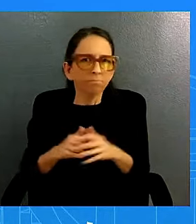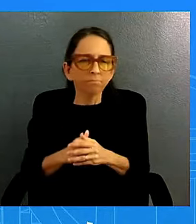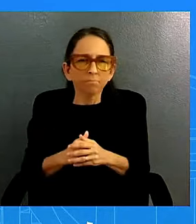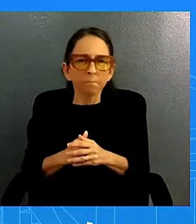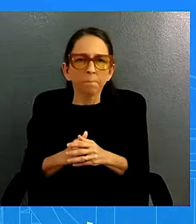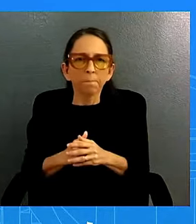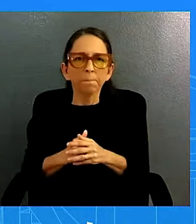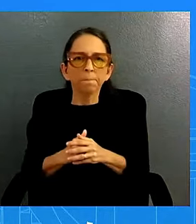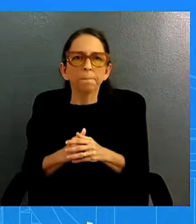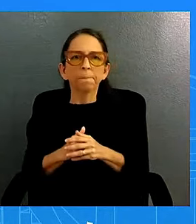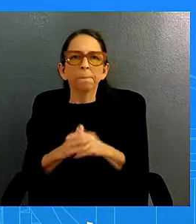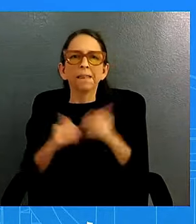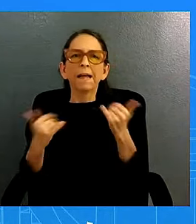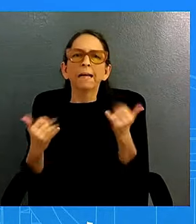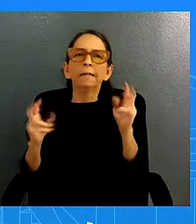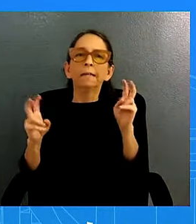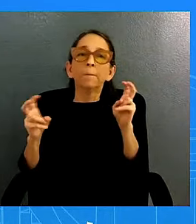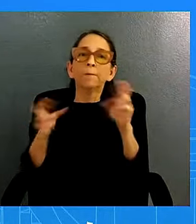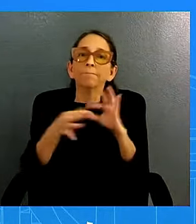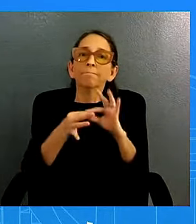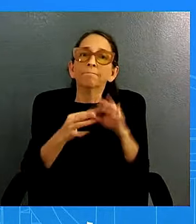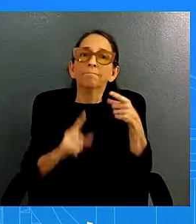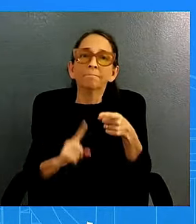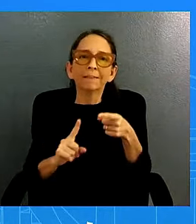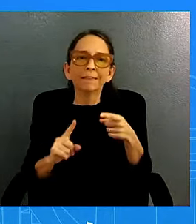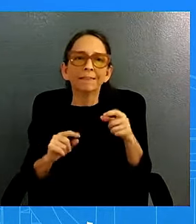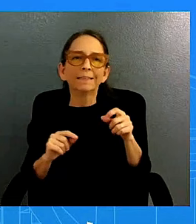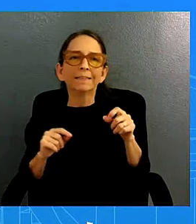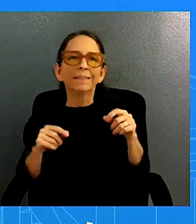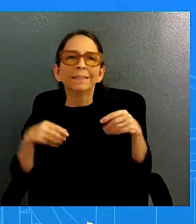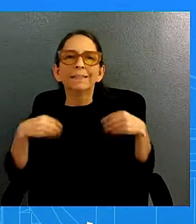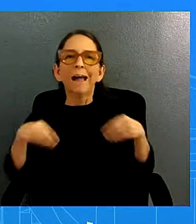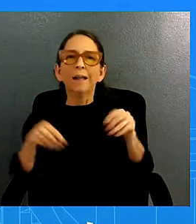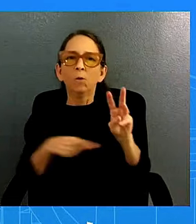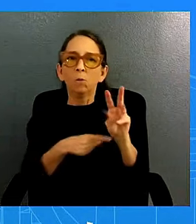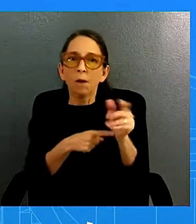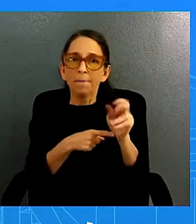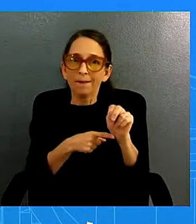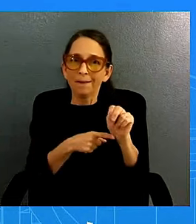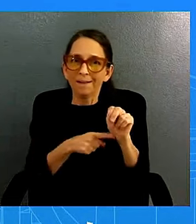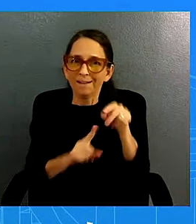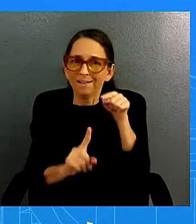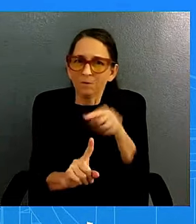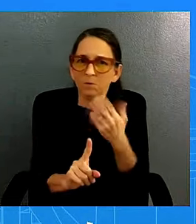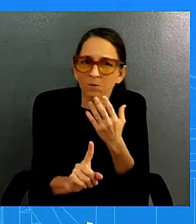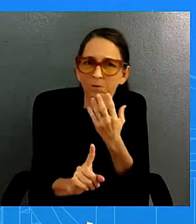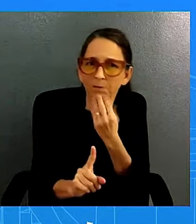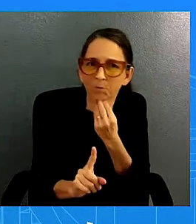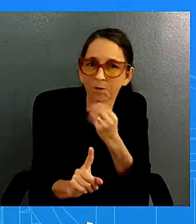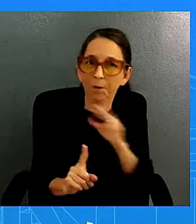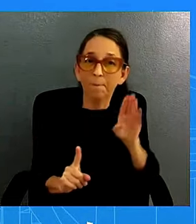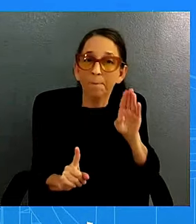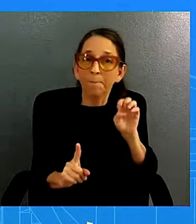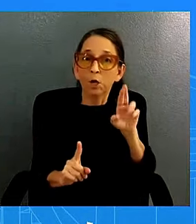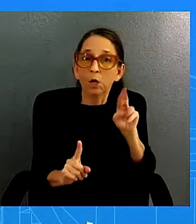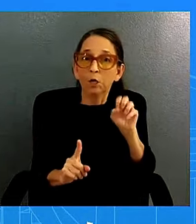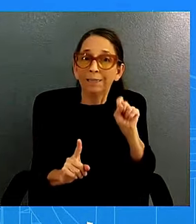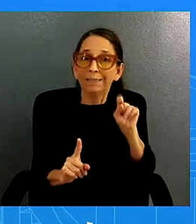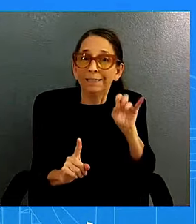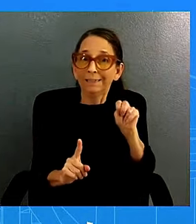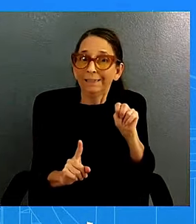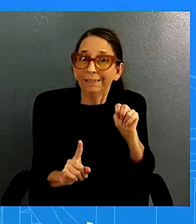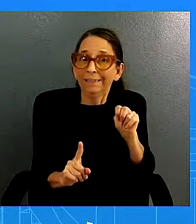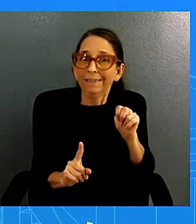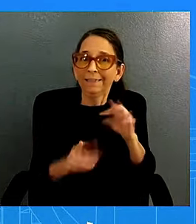senator bernie sanders an ally of the president said he's preparing resolutions to block 20 billion dollars in arms sales to